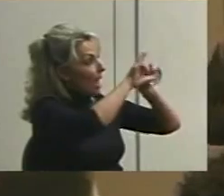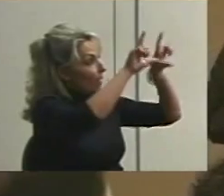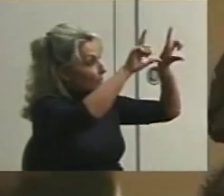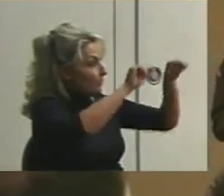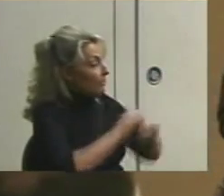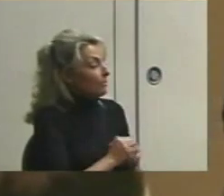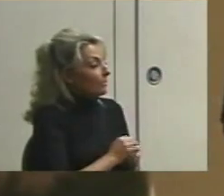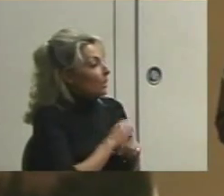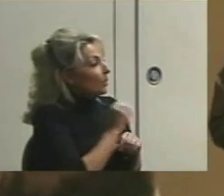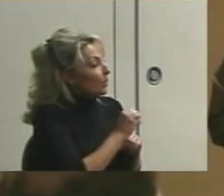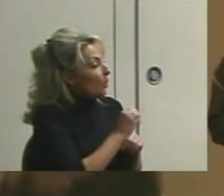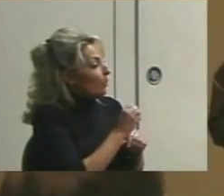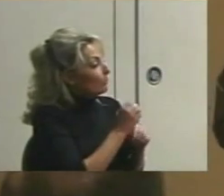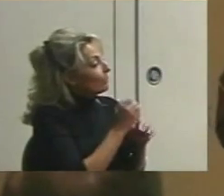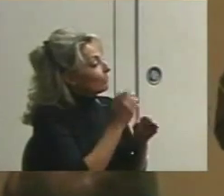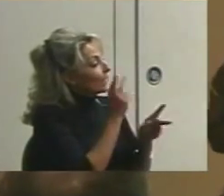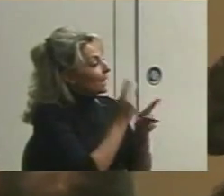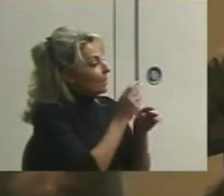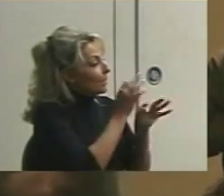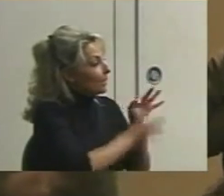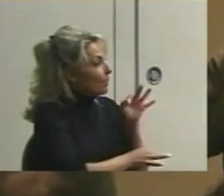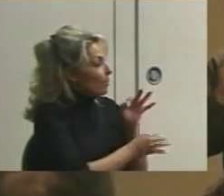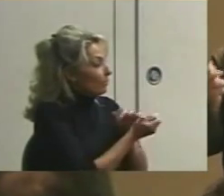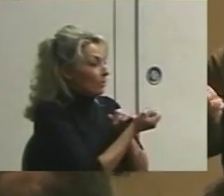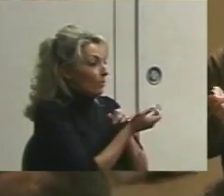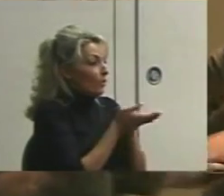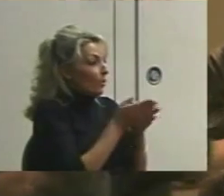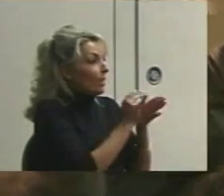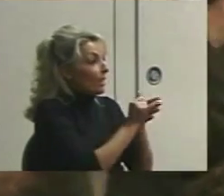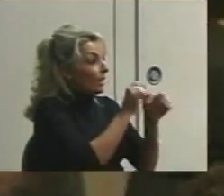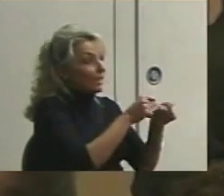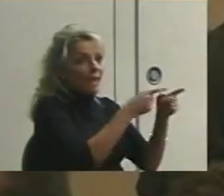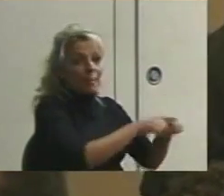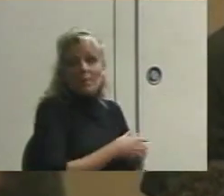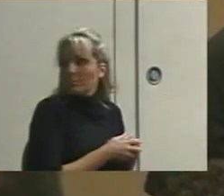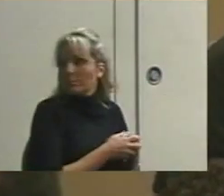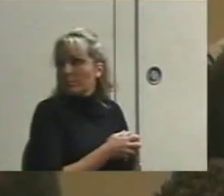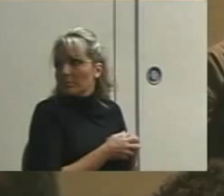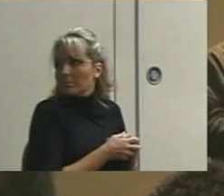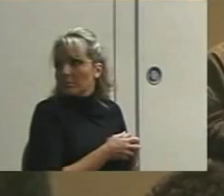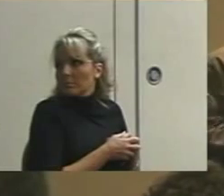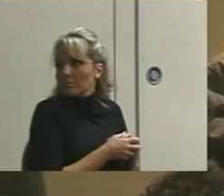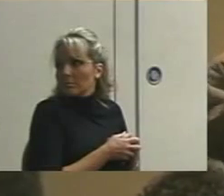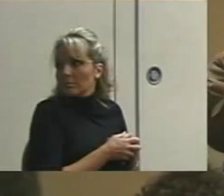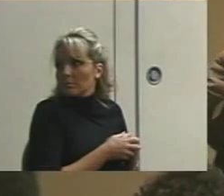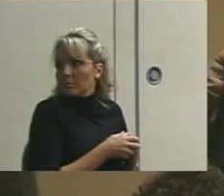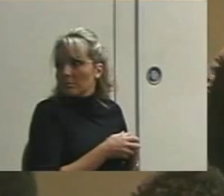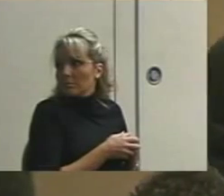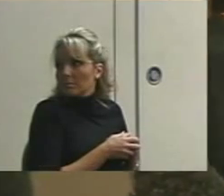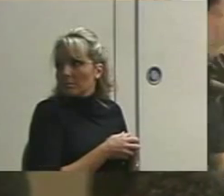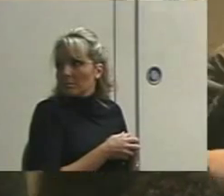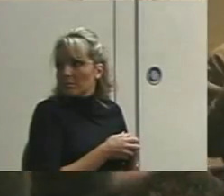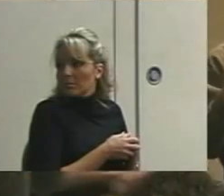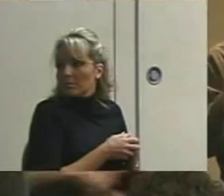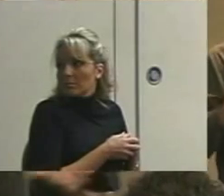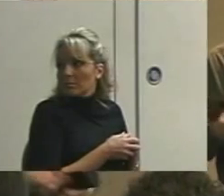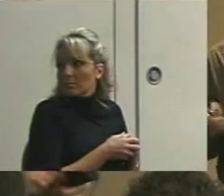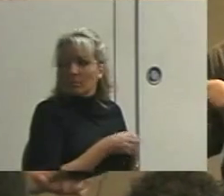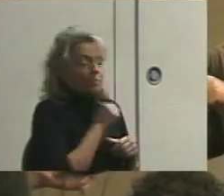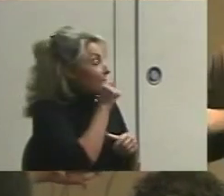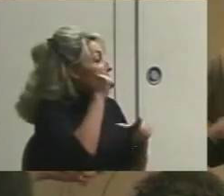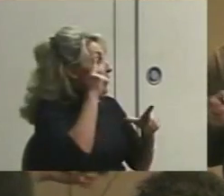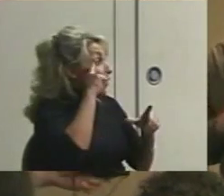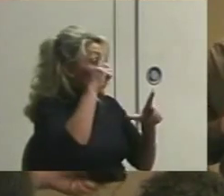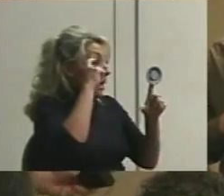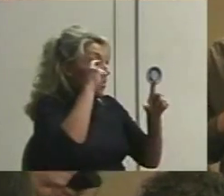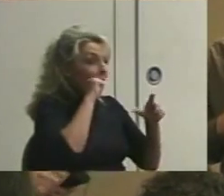So we've got to keep it simple. There are a couple of ways that could happen. Is this not for the camera, though? Oh, okay. No, I mean